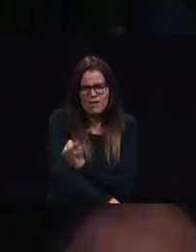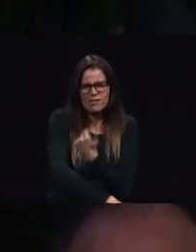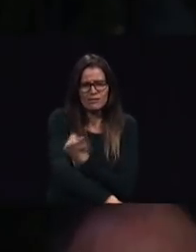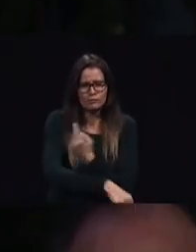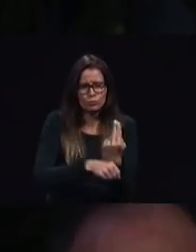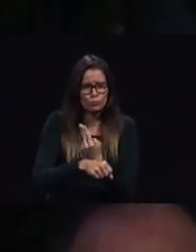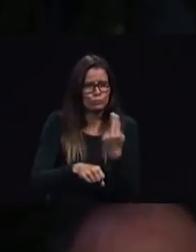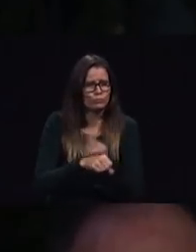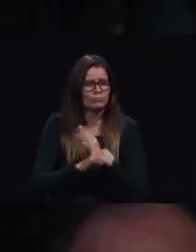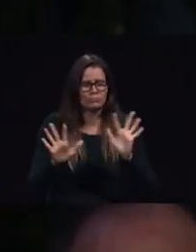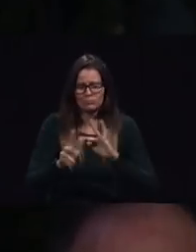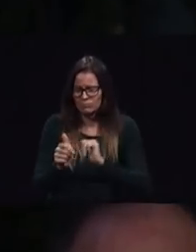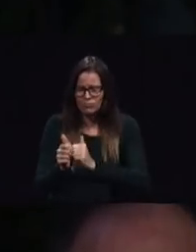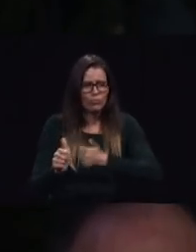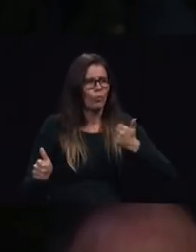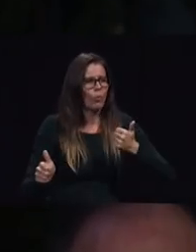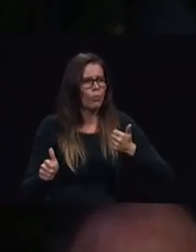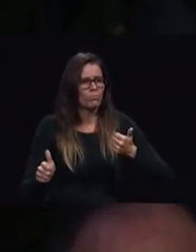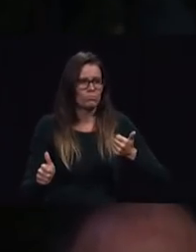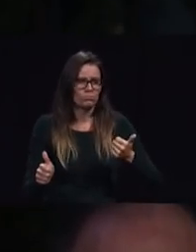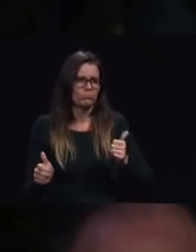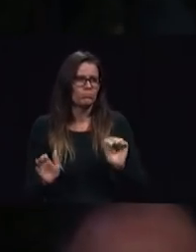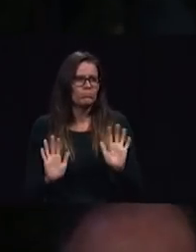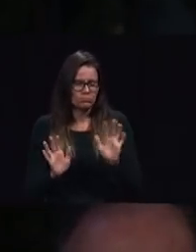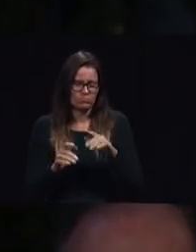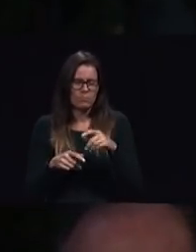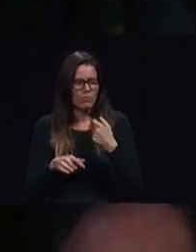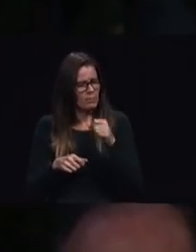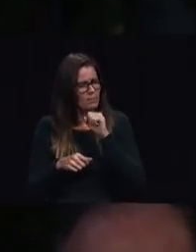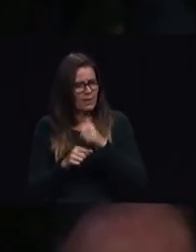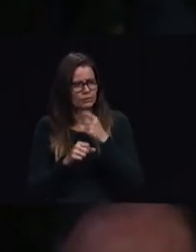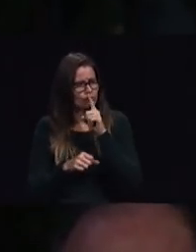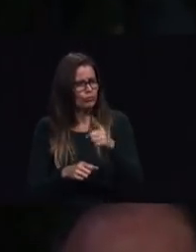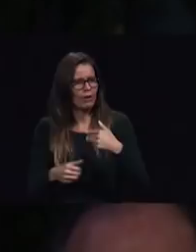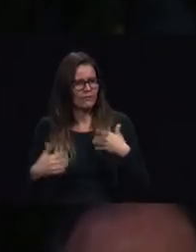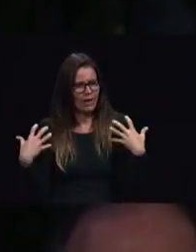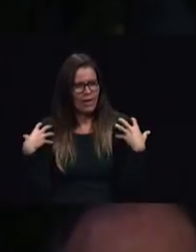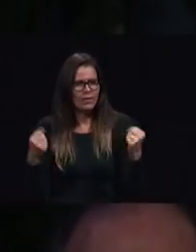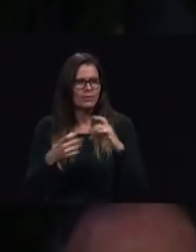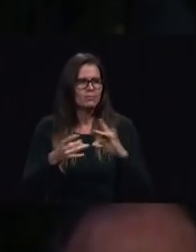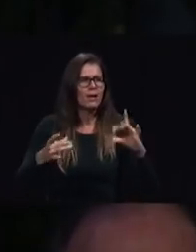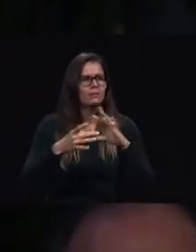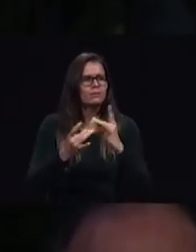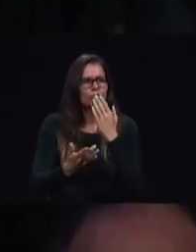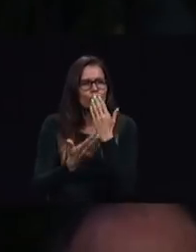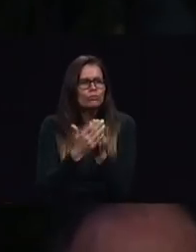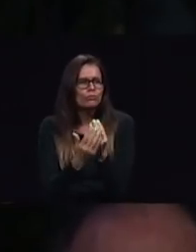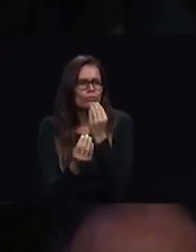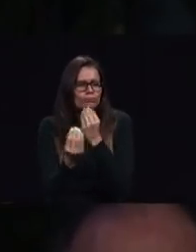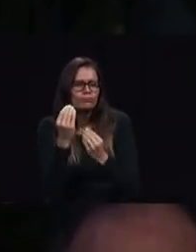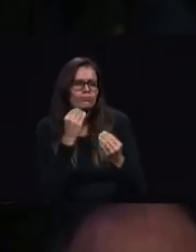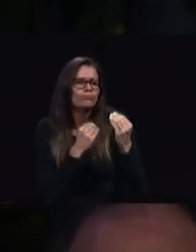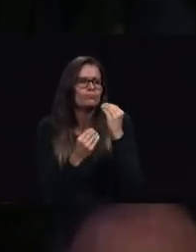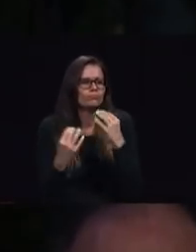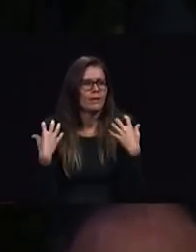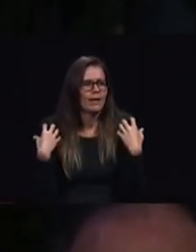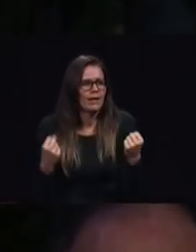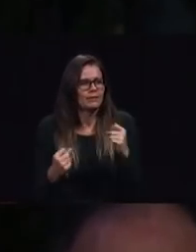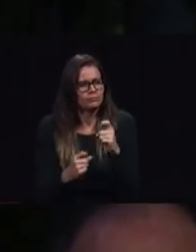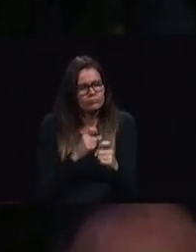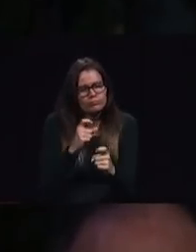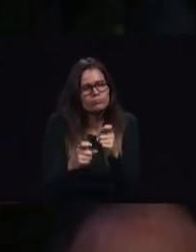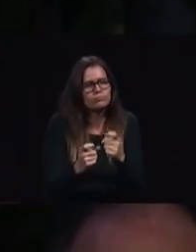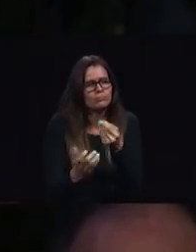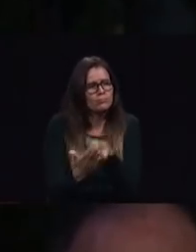diet and plenty of exercise let's personally engage and promote Christian stewardship sharing God's